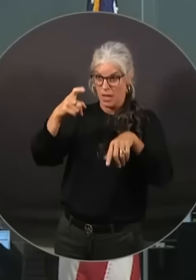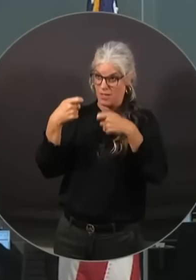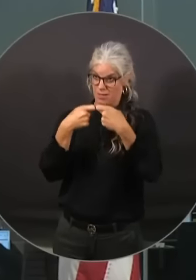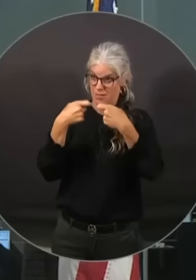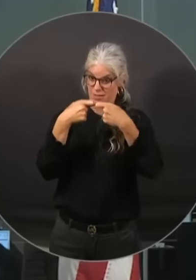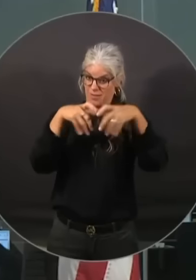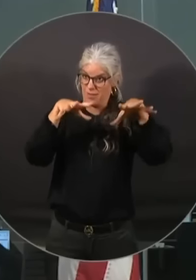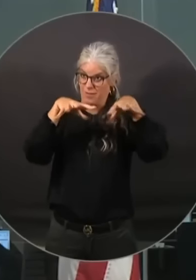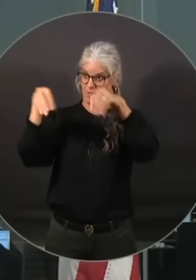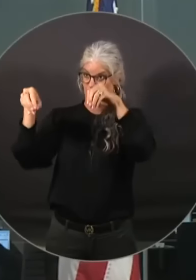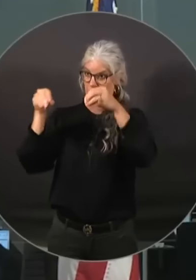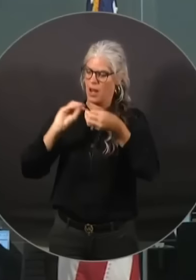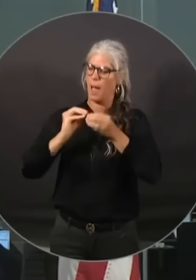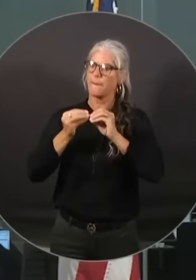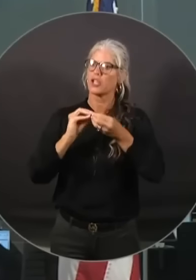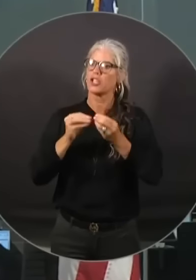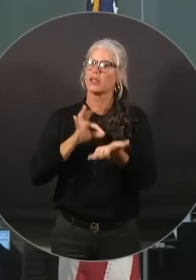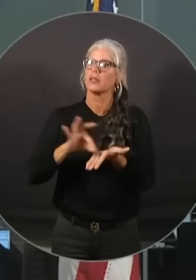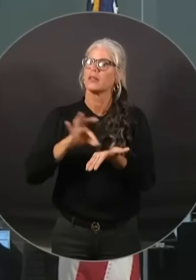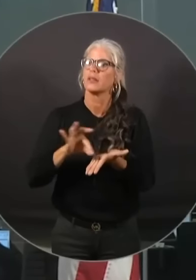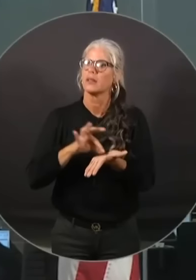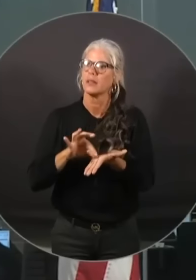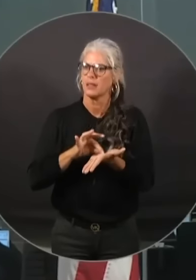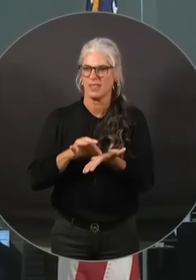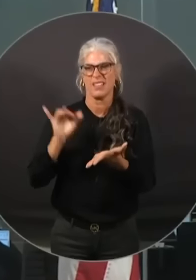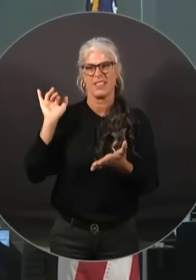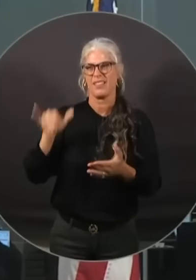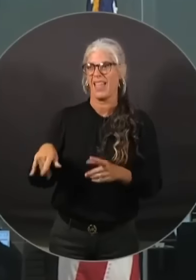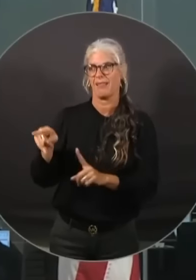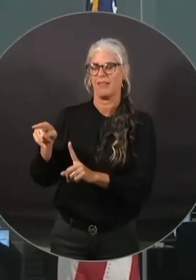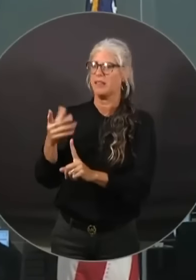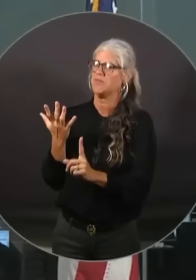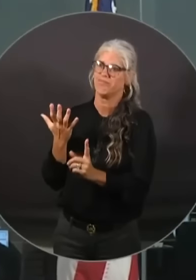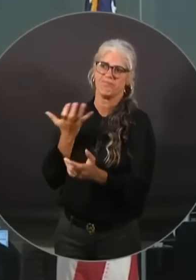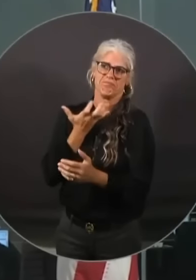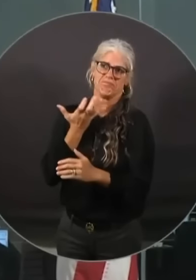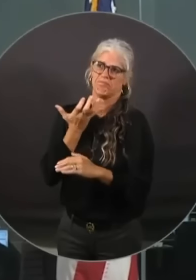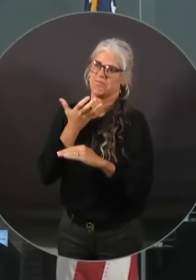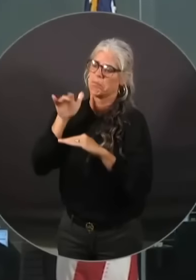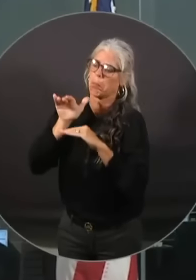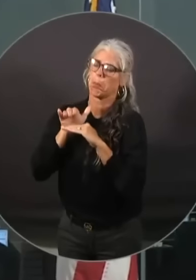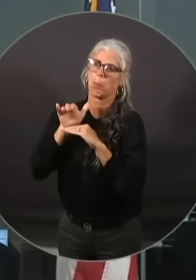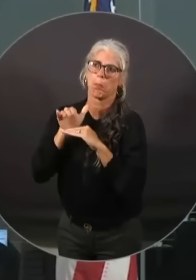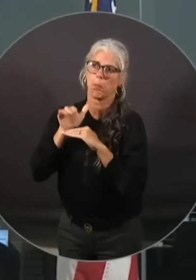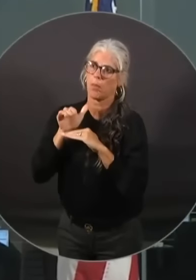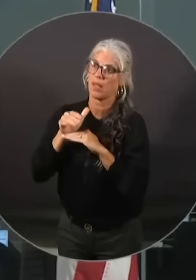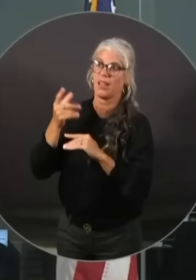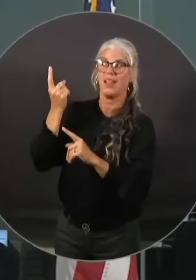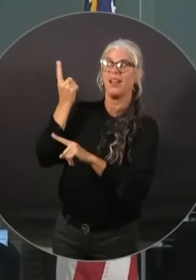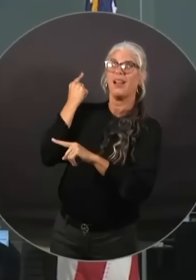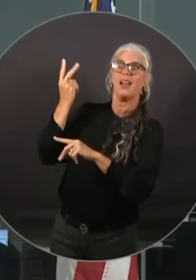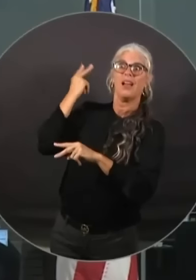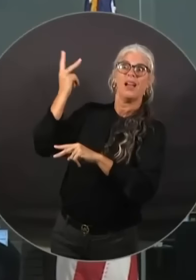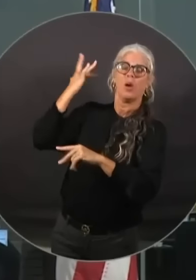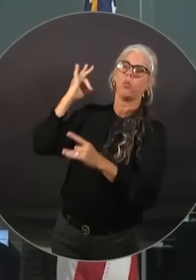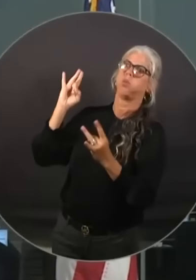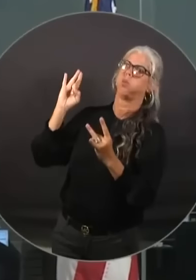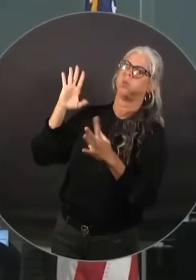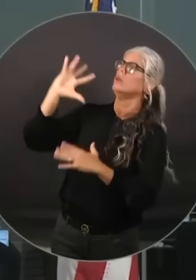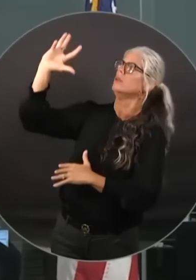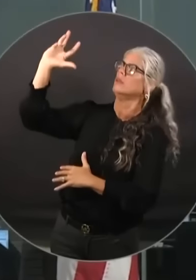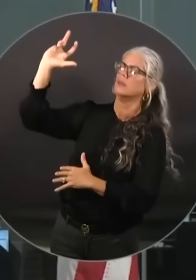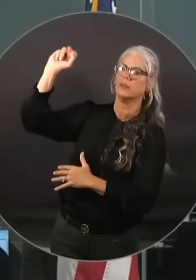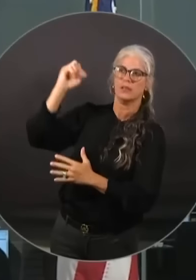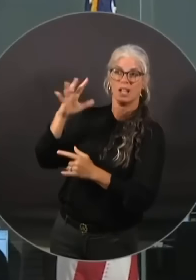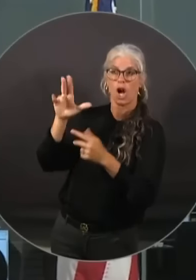this is incredibly modest compared to what we've dealt with in past storms i mean hurricane ian i mean you had millions of people that